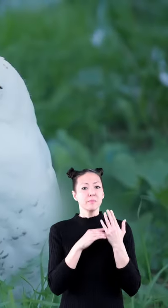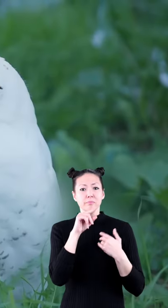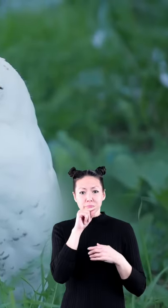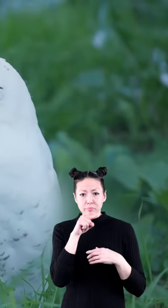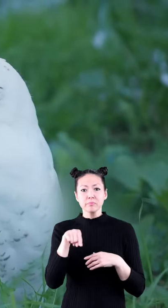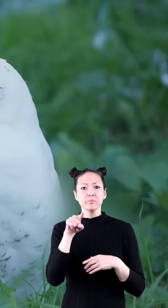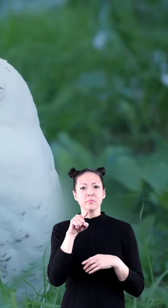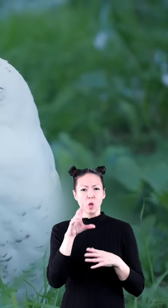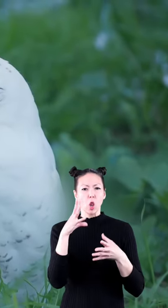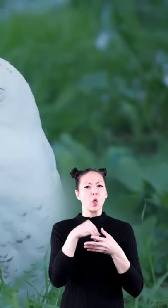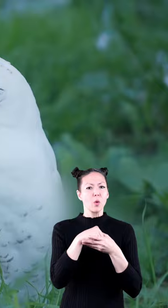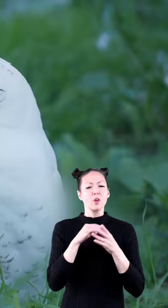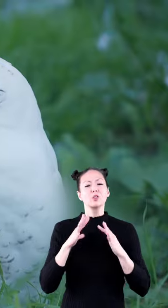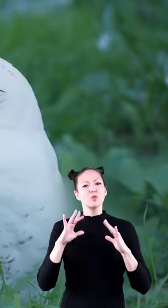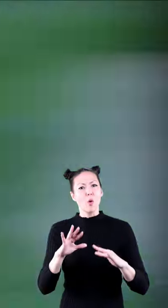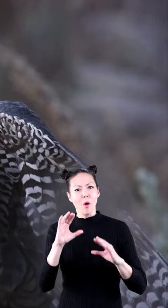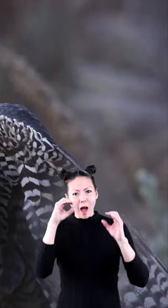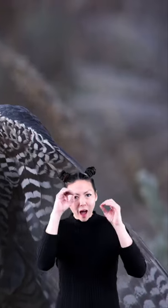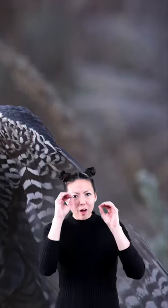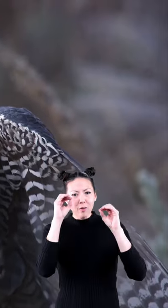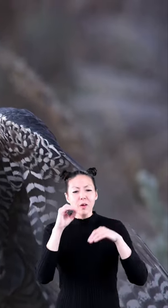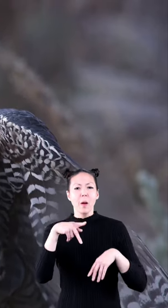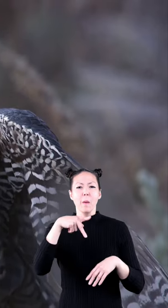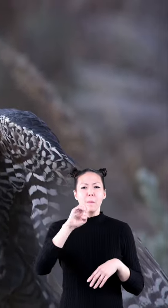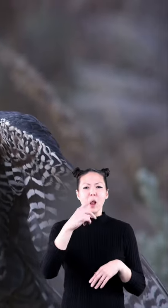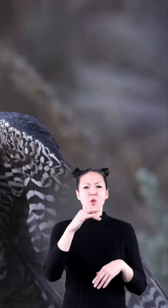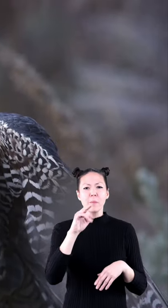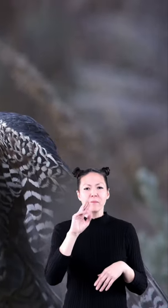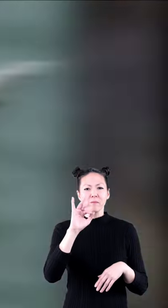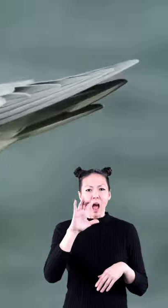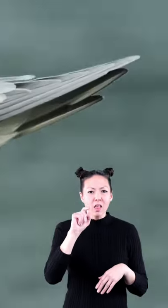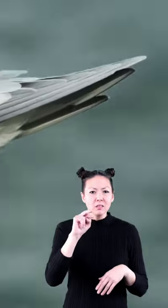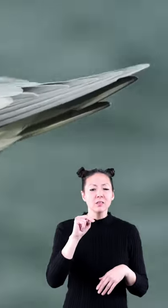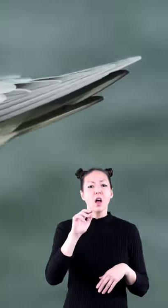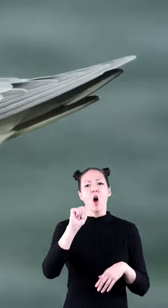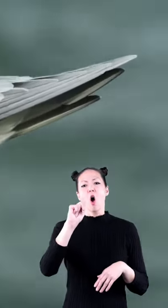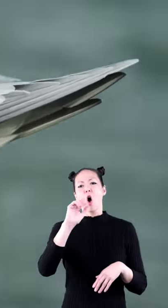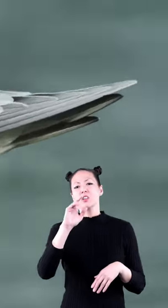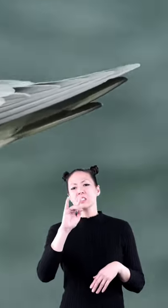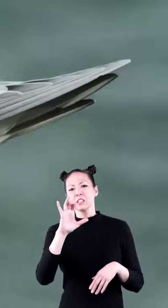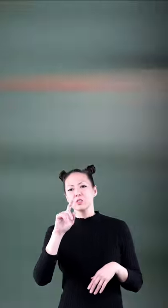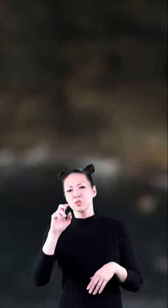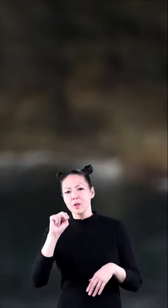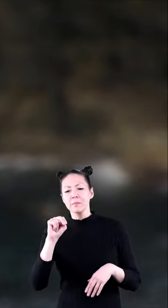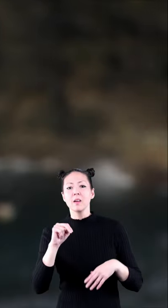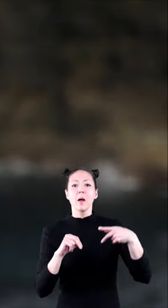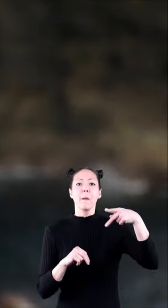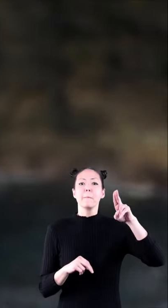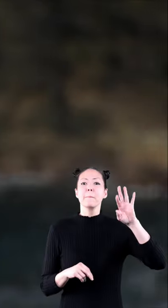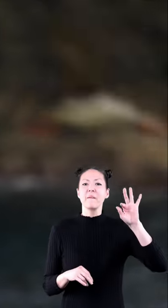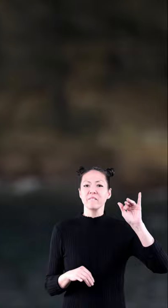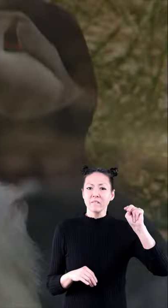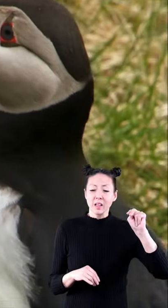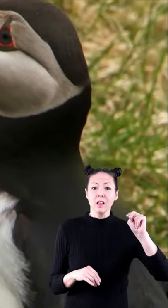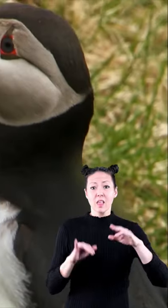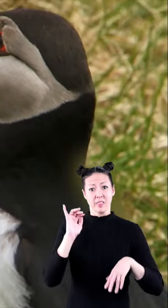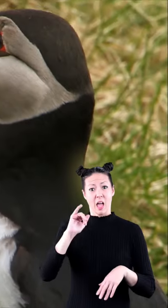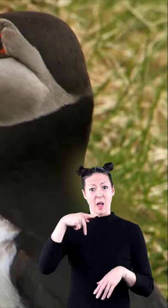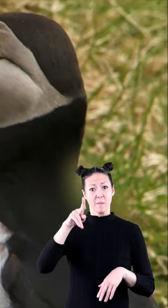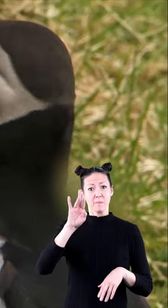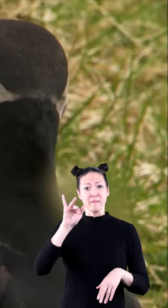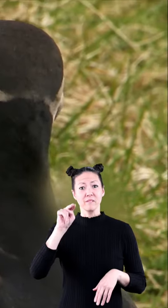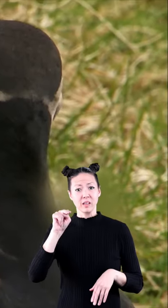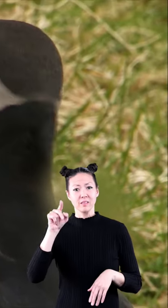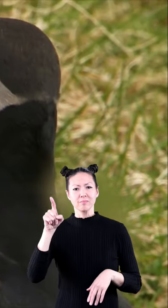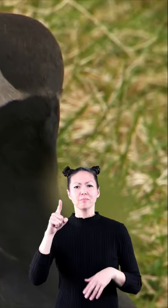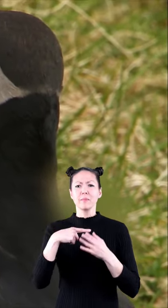birds include the snowy owl the peregrine falcon the arctic tern and the puffin the puffin